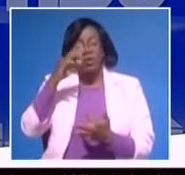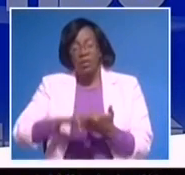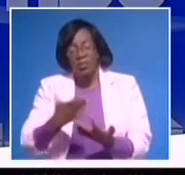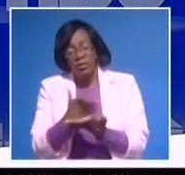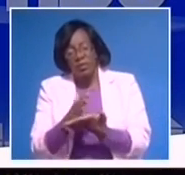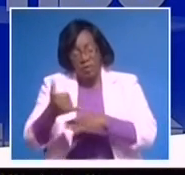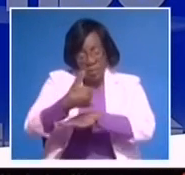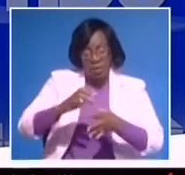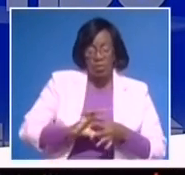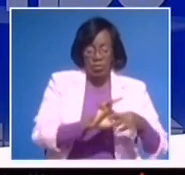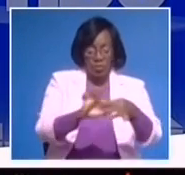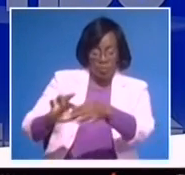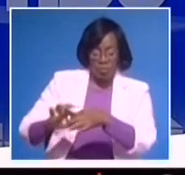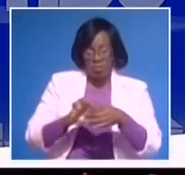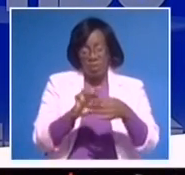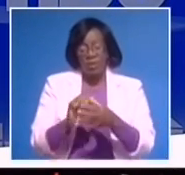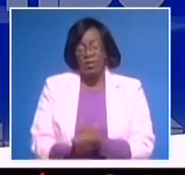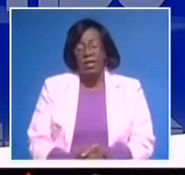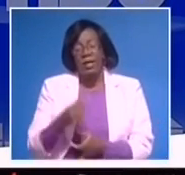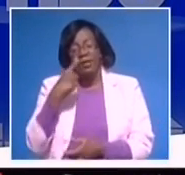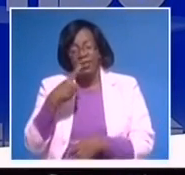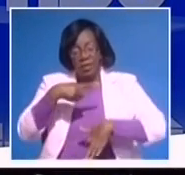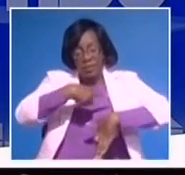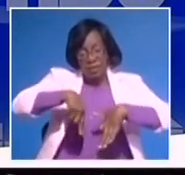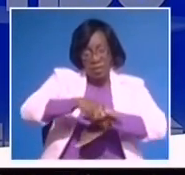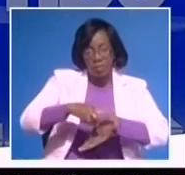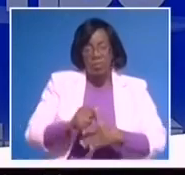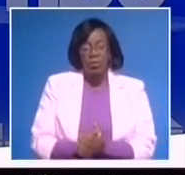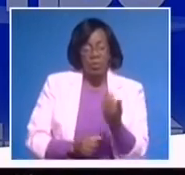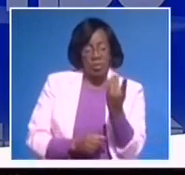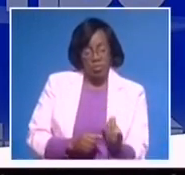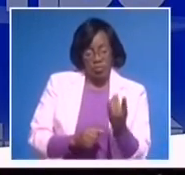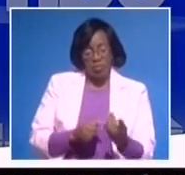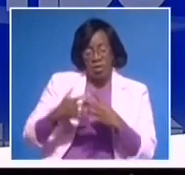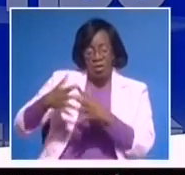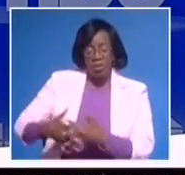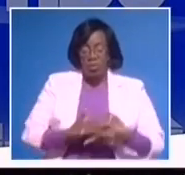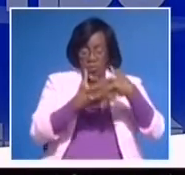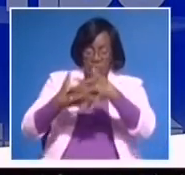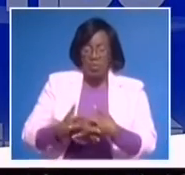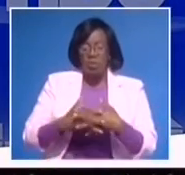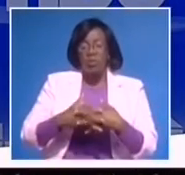He said the exporting of beef and beef products to the United States will soon be a reality.